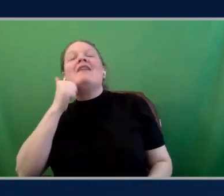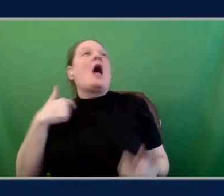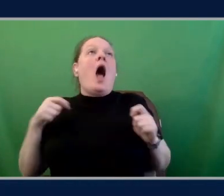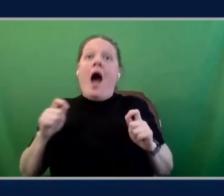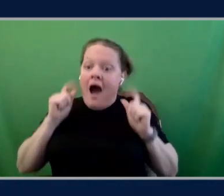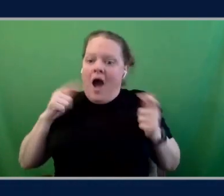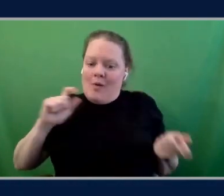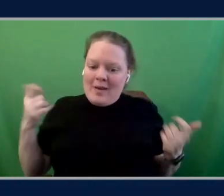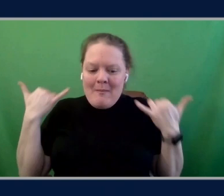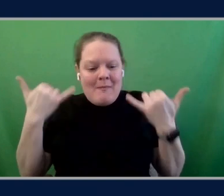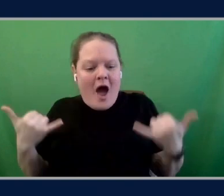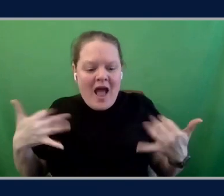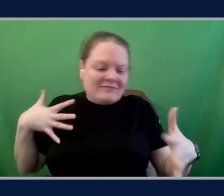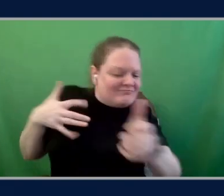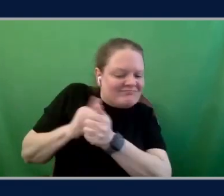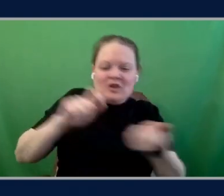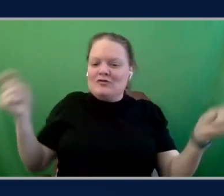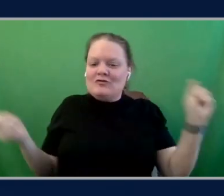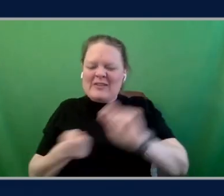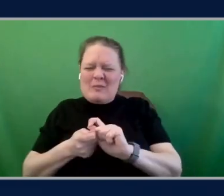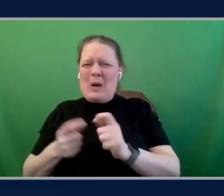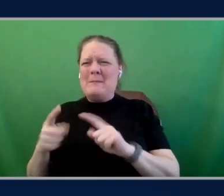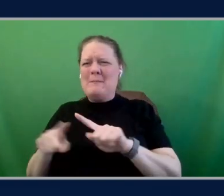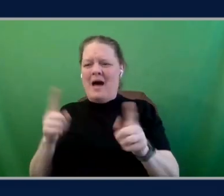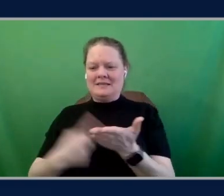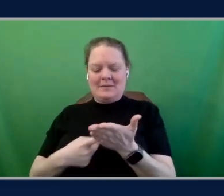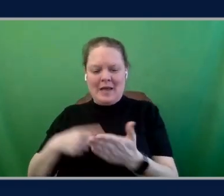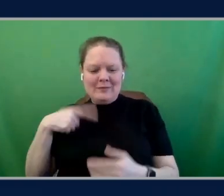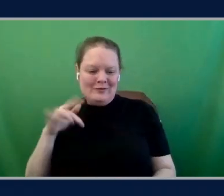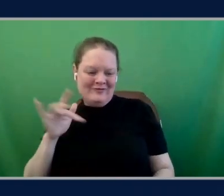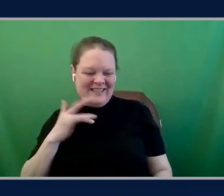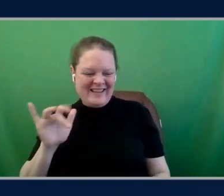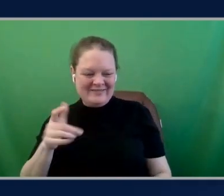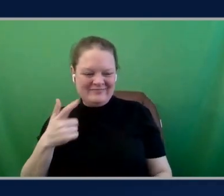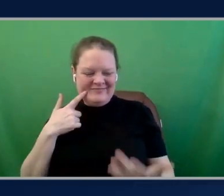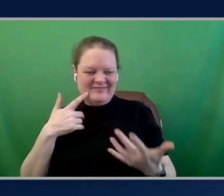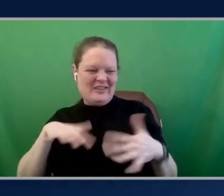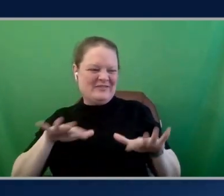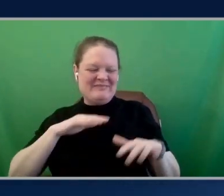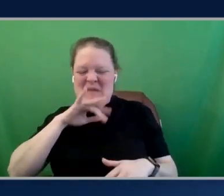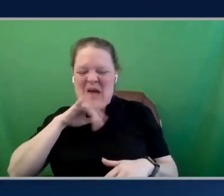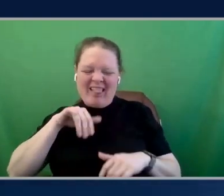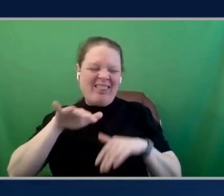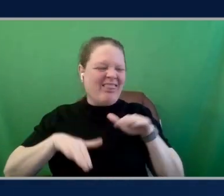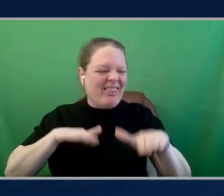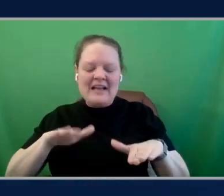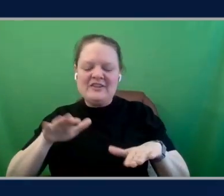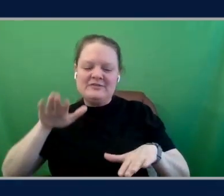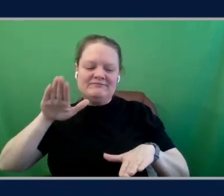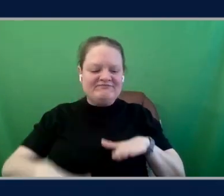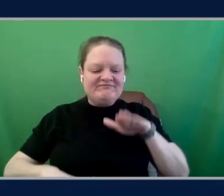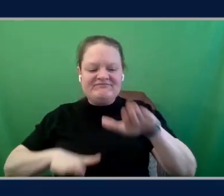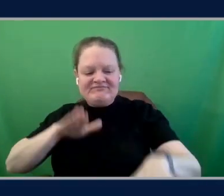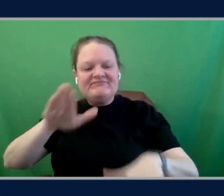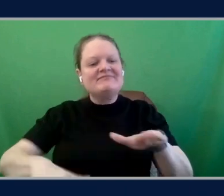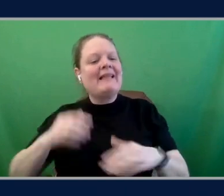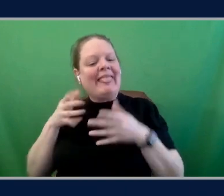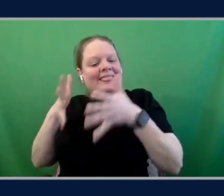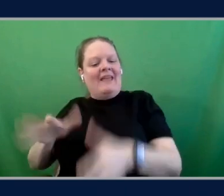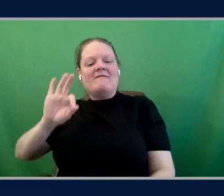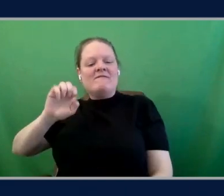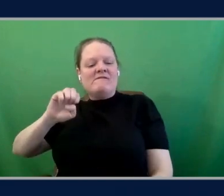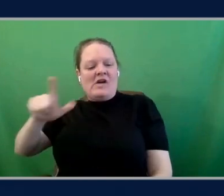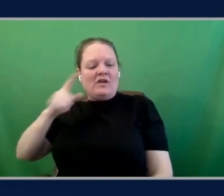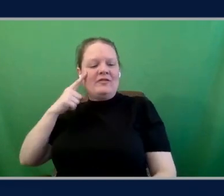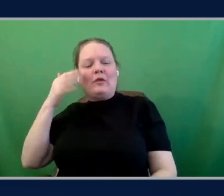But sometimes it just sounds kind of like you're just kind of stepping through some mud and leaving some some footprints and fossils for the future. Not nearly as exciting